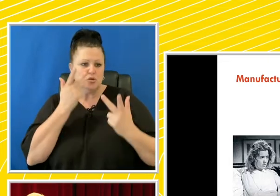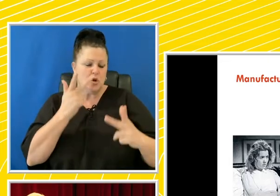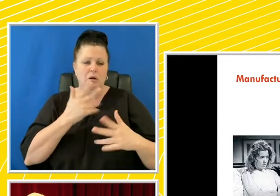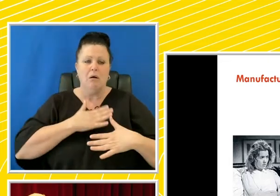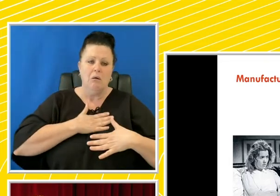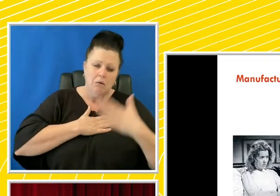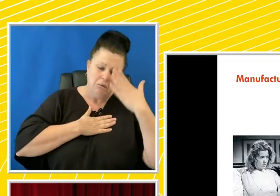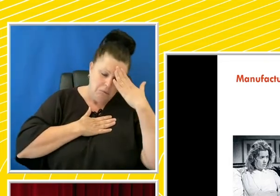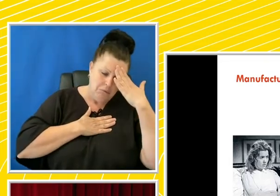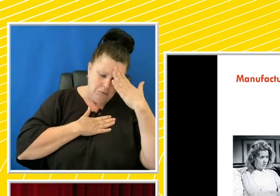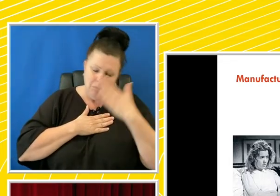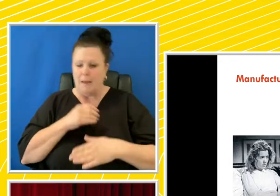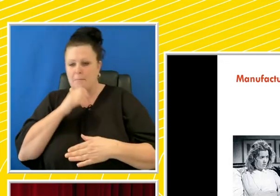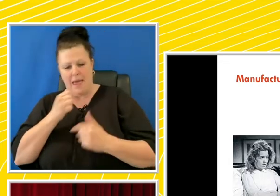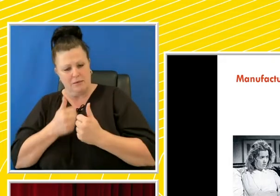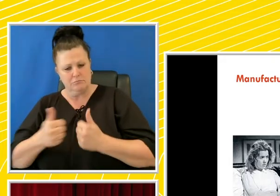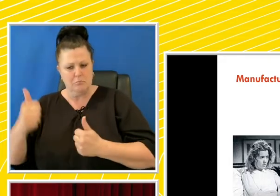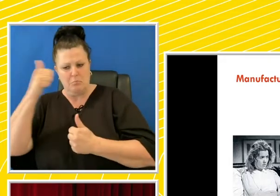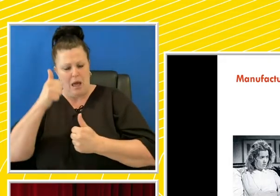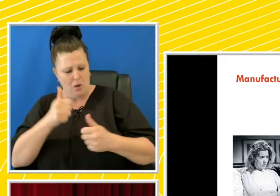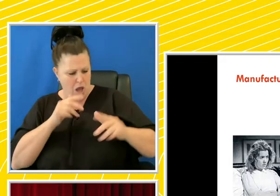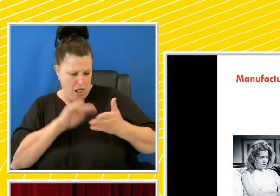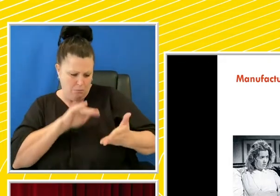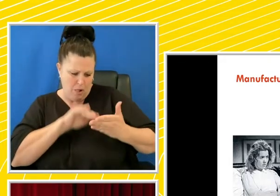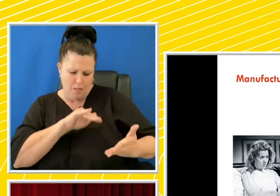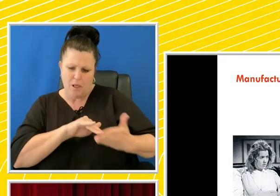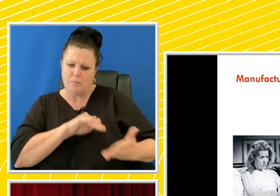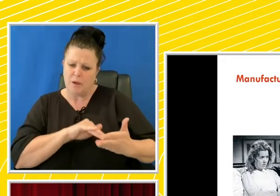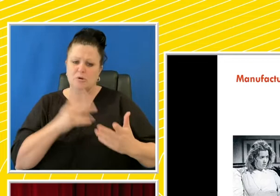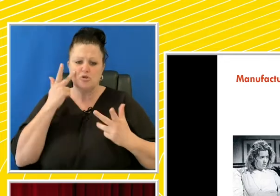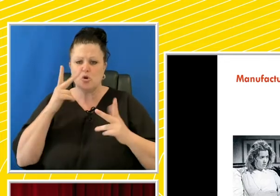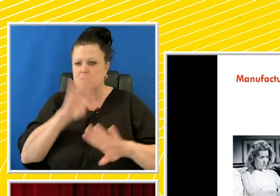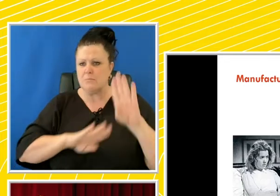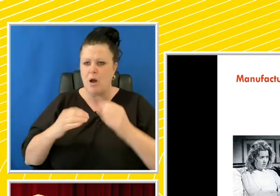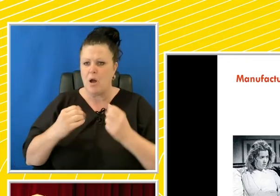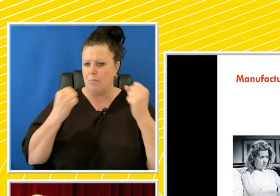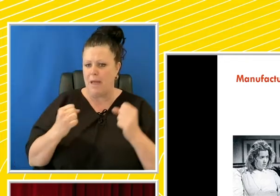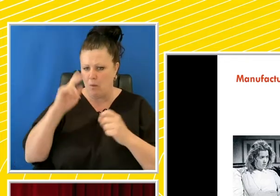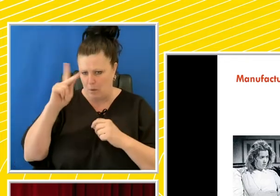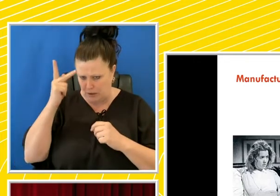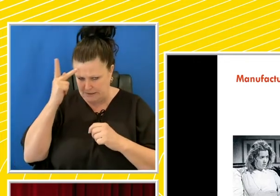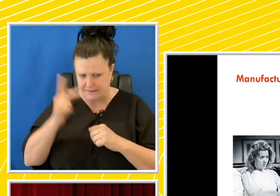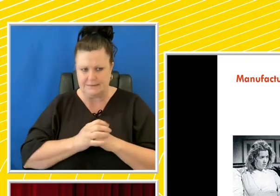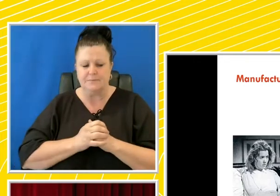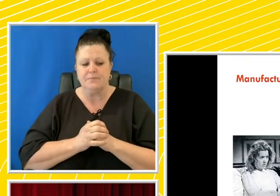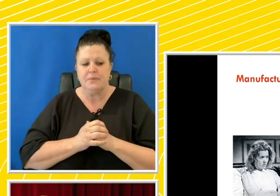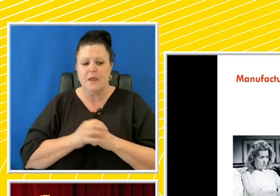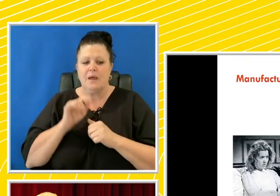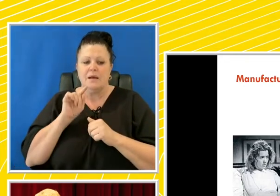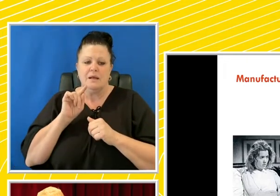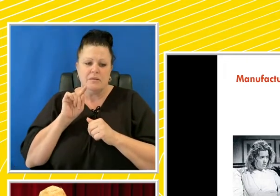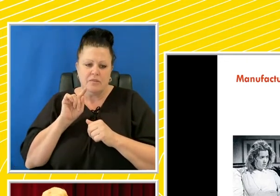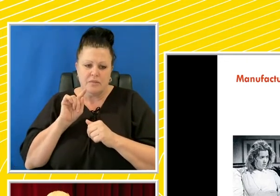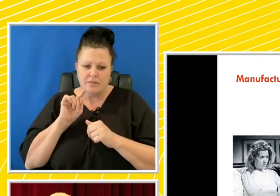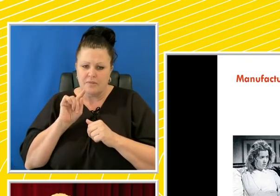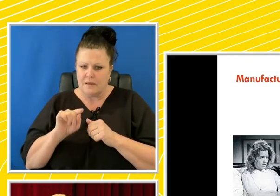symbol of state biopower or biopolitics. The moral arc travelled by the male protagonist, finding its expression in